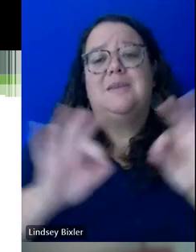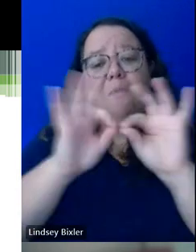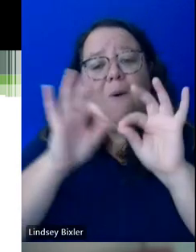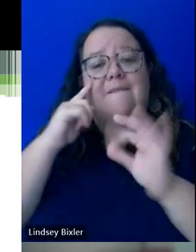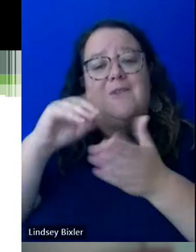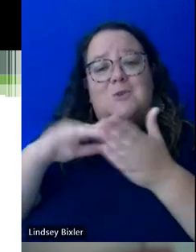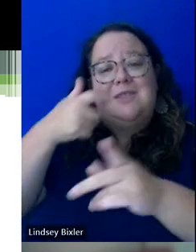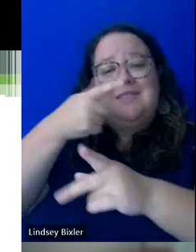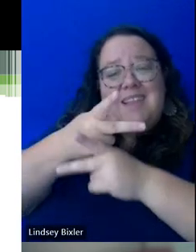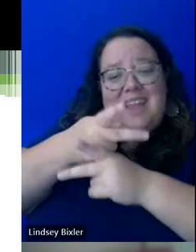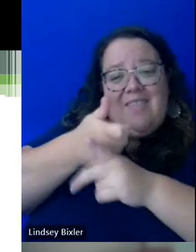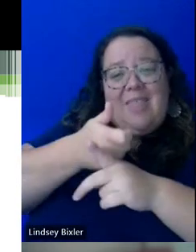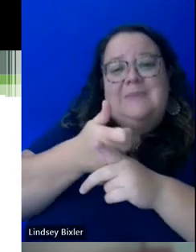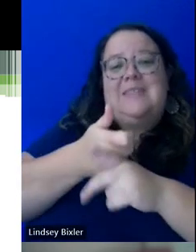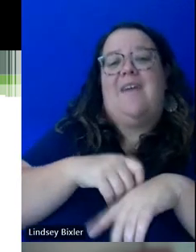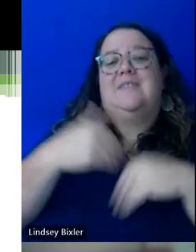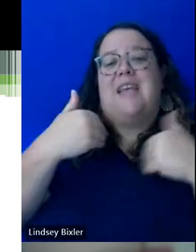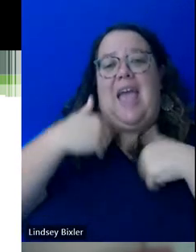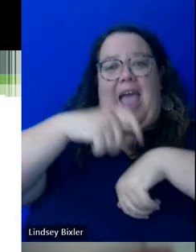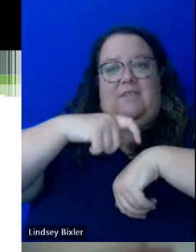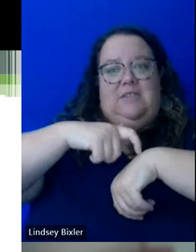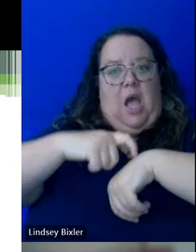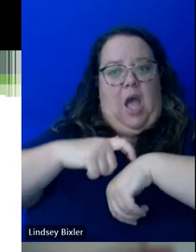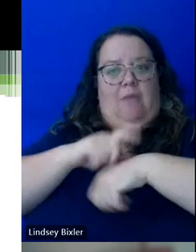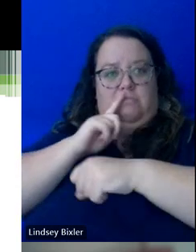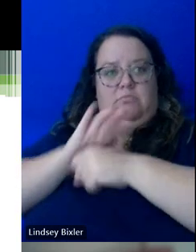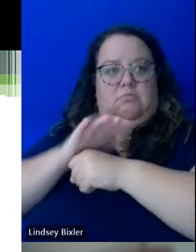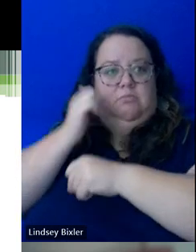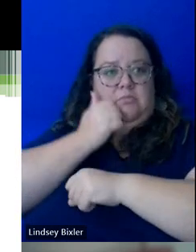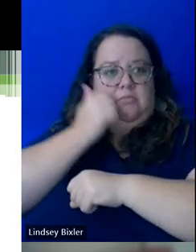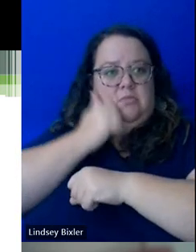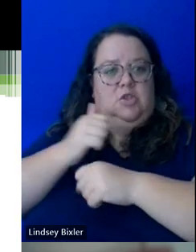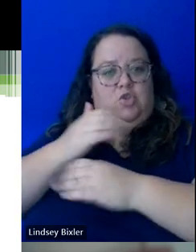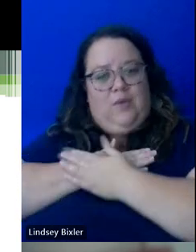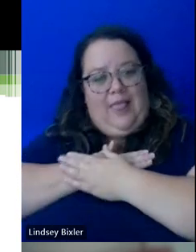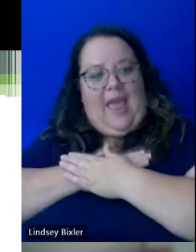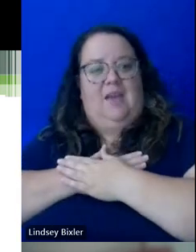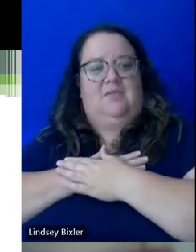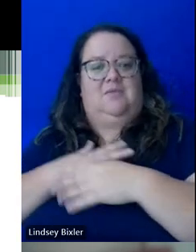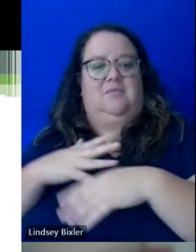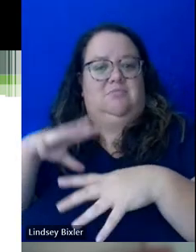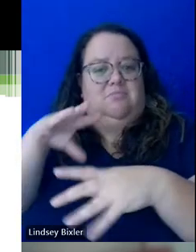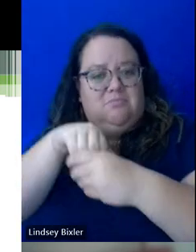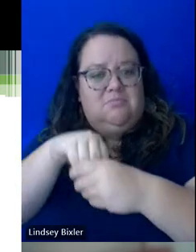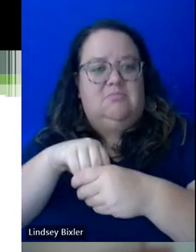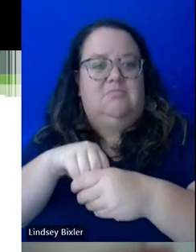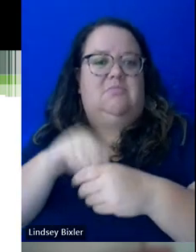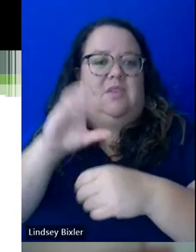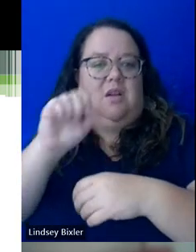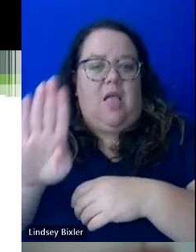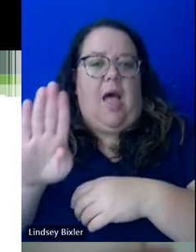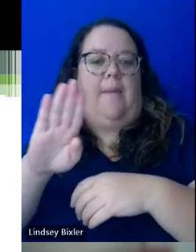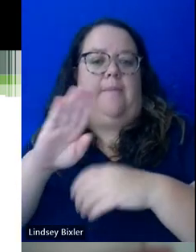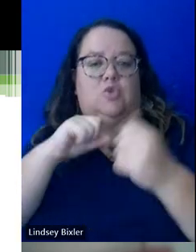have time set aside each day to kind of, you know, relax, to get engaged in, you know, clubs and social